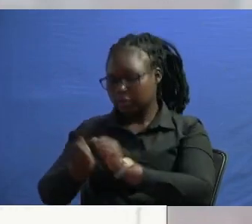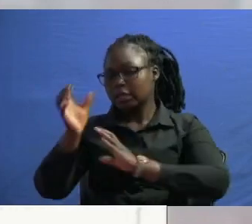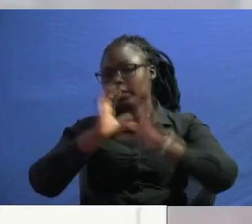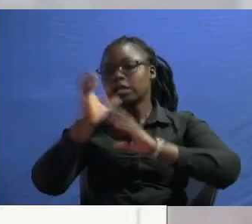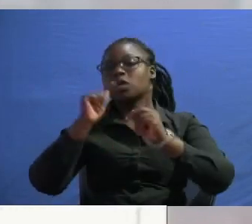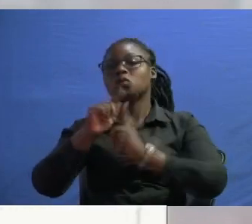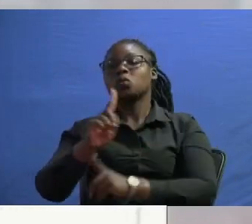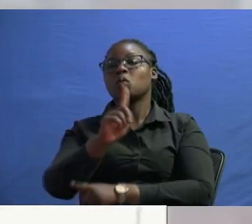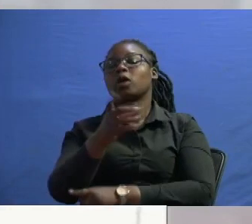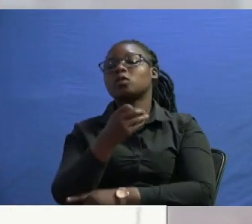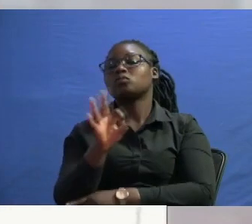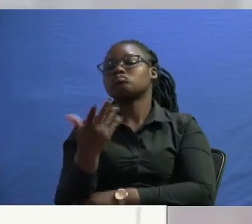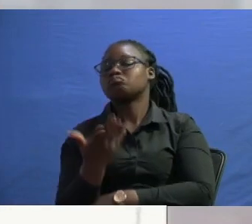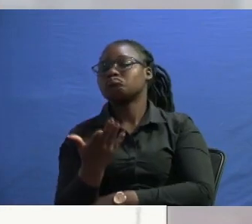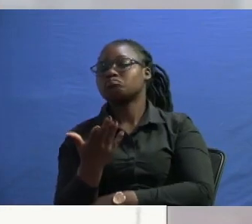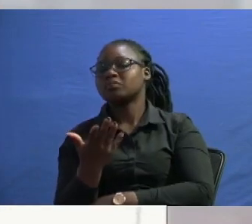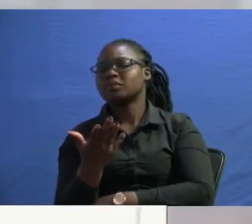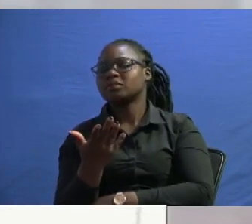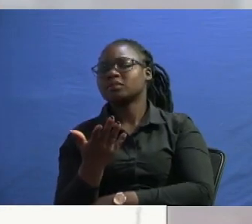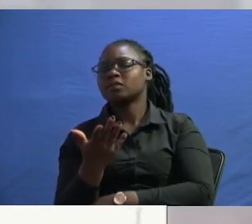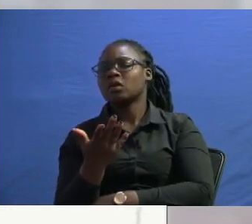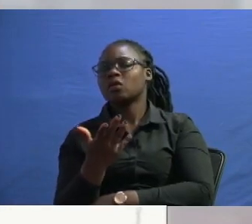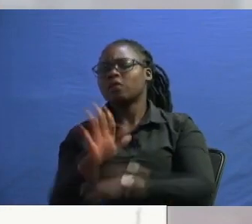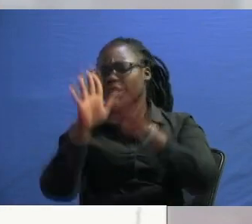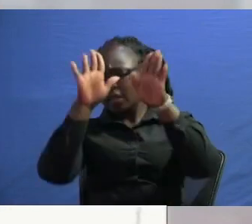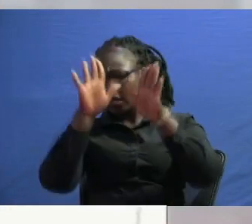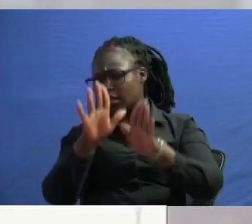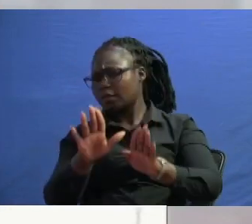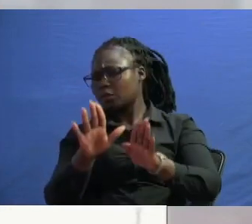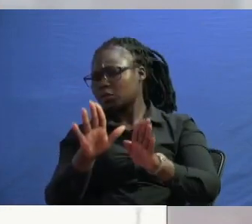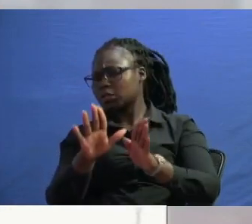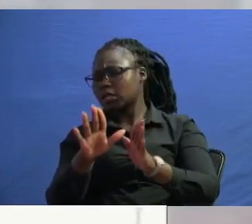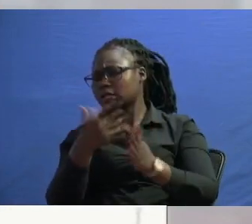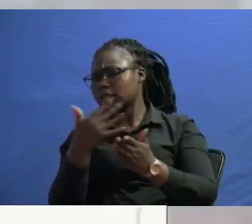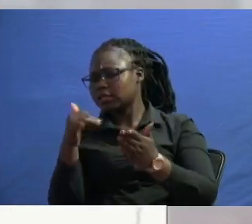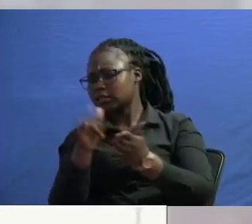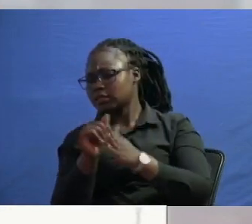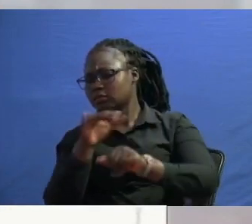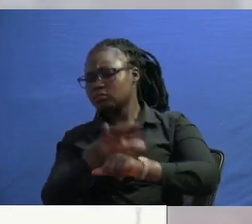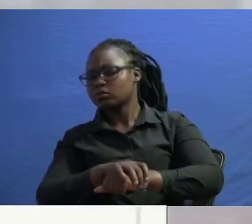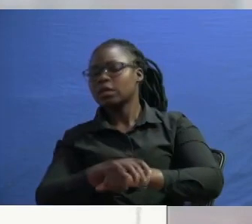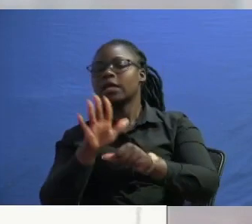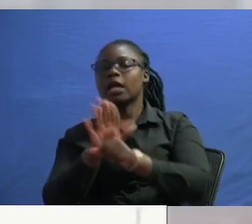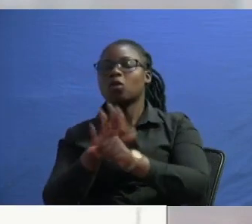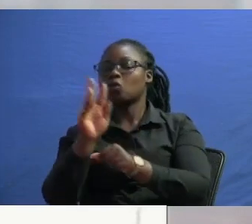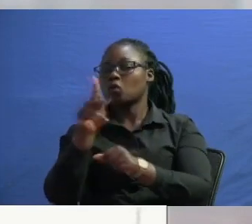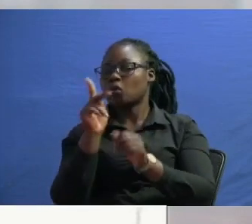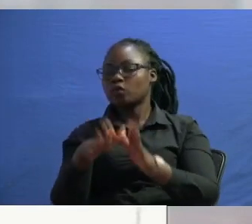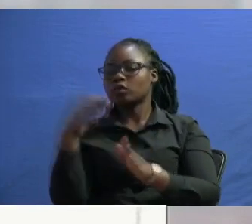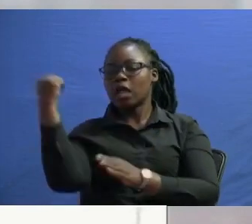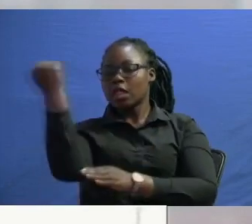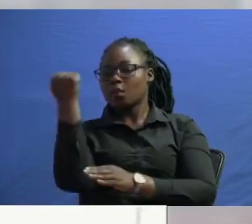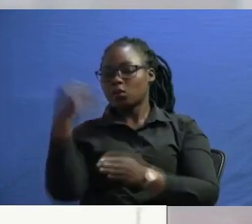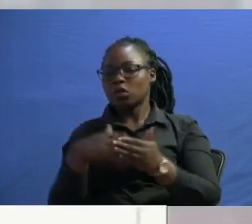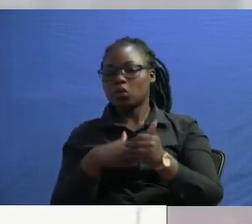one of the very pressing issues that um touches on a lot of kenyans the political